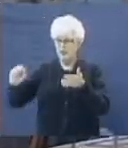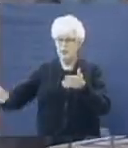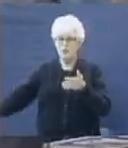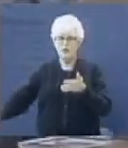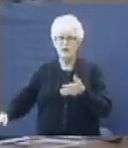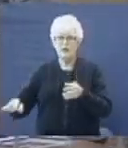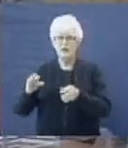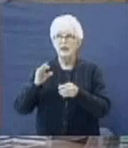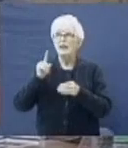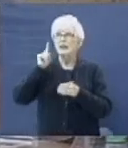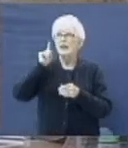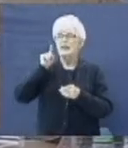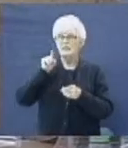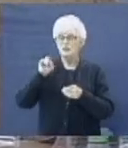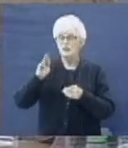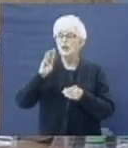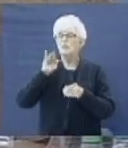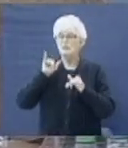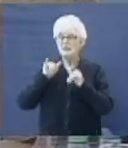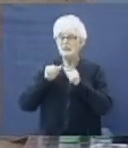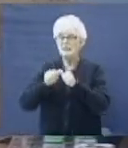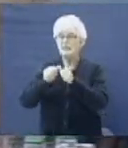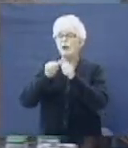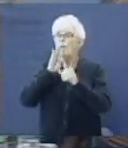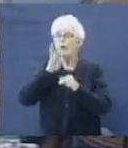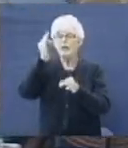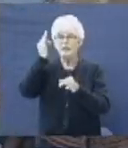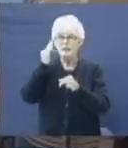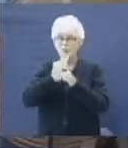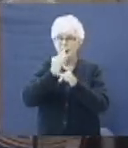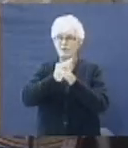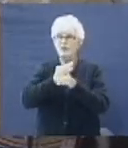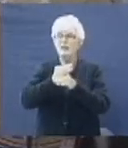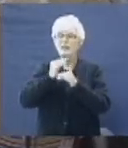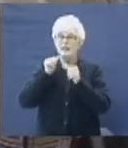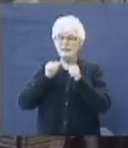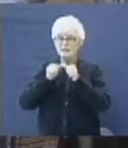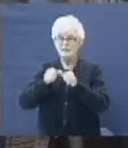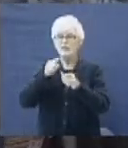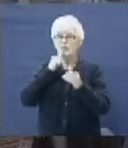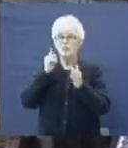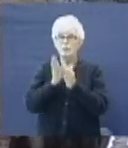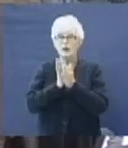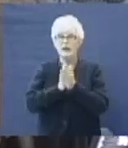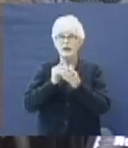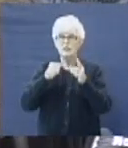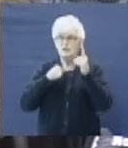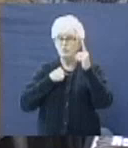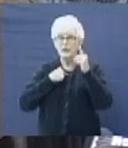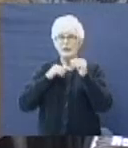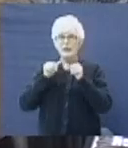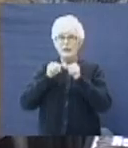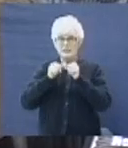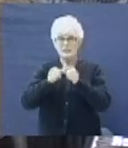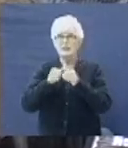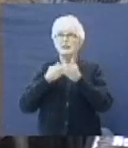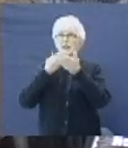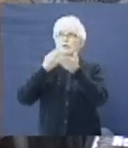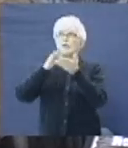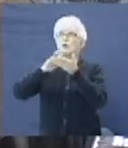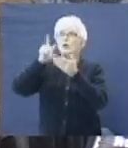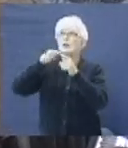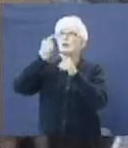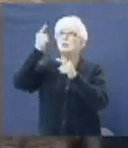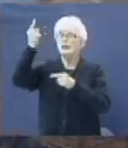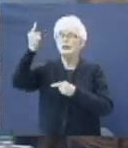away. And he'll still be faithful. Take it away. And he'll still praise me. Take it away. He'll still give me the